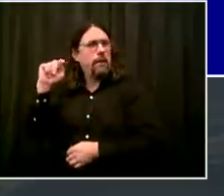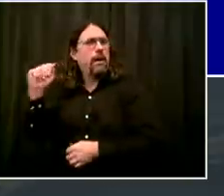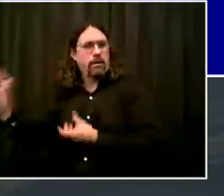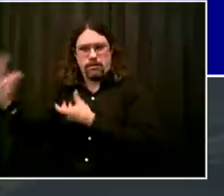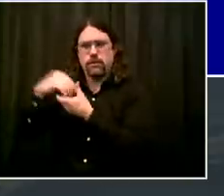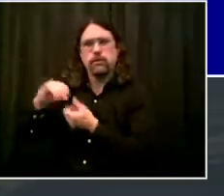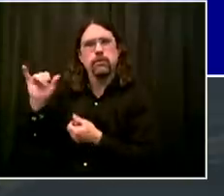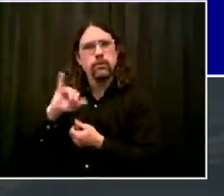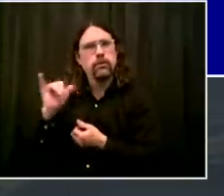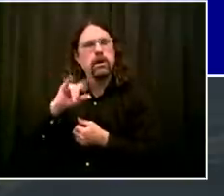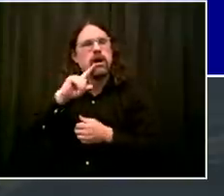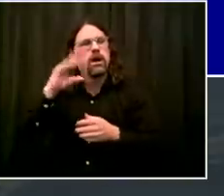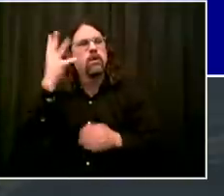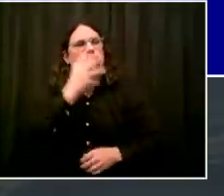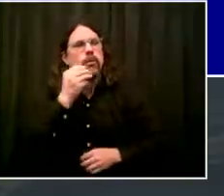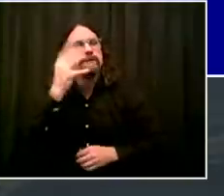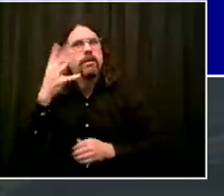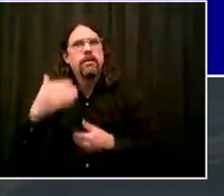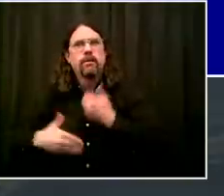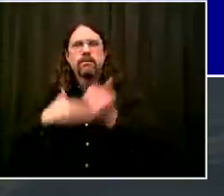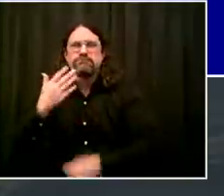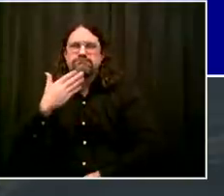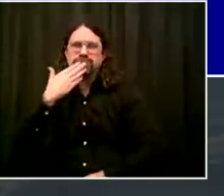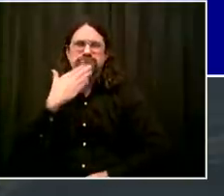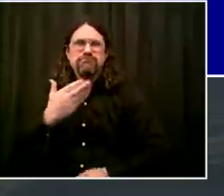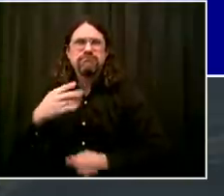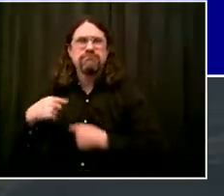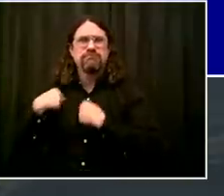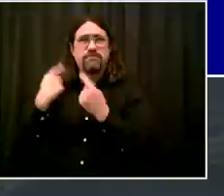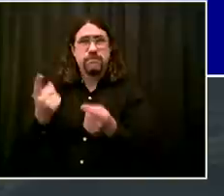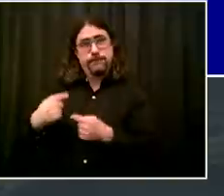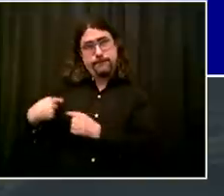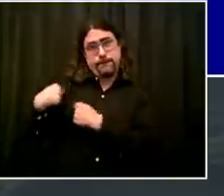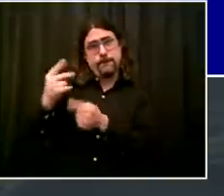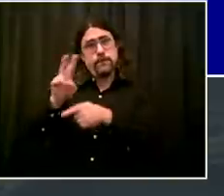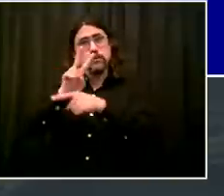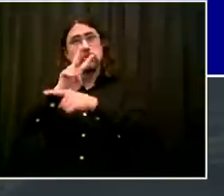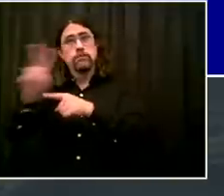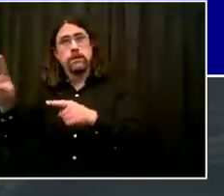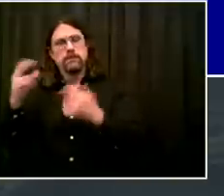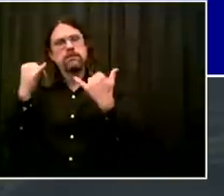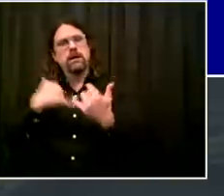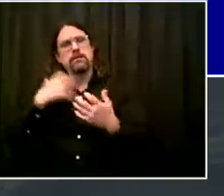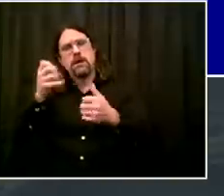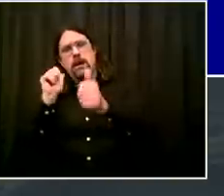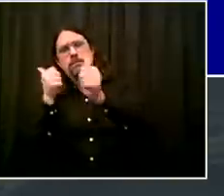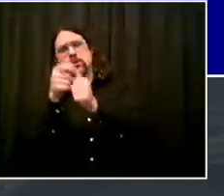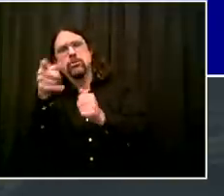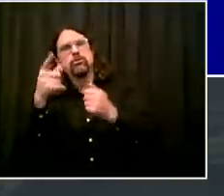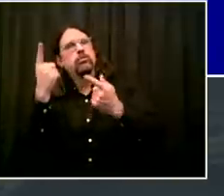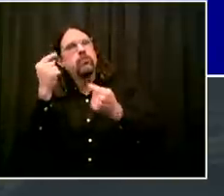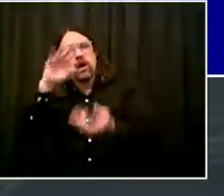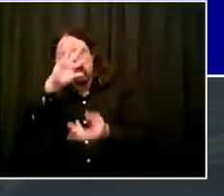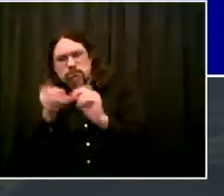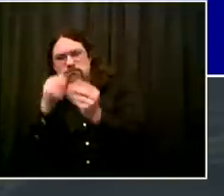of results, and I want to go over them. The first week, 201 unique